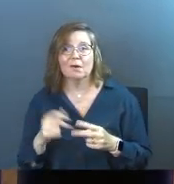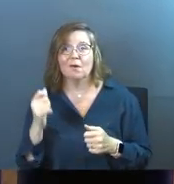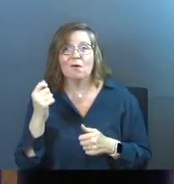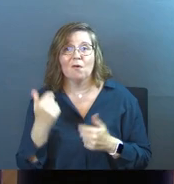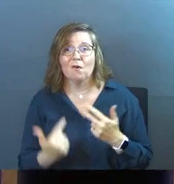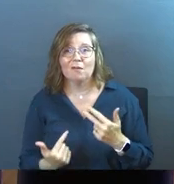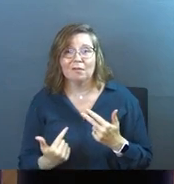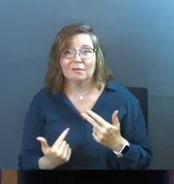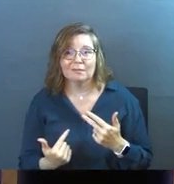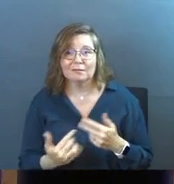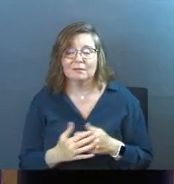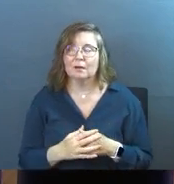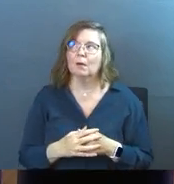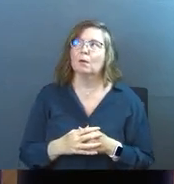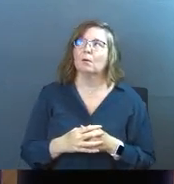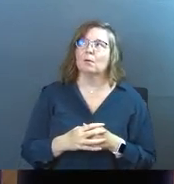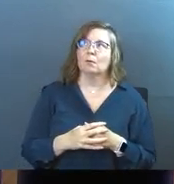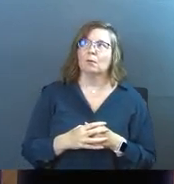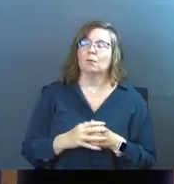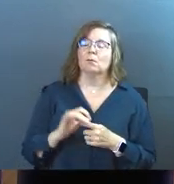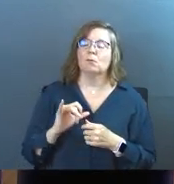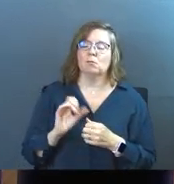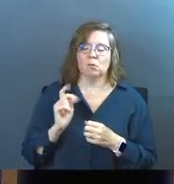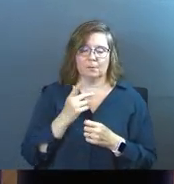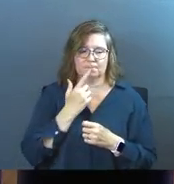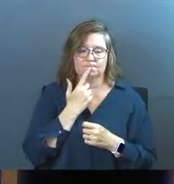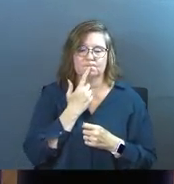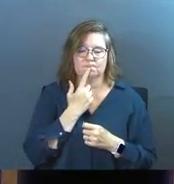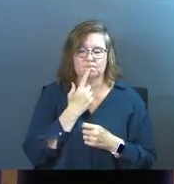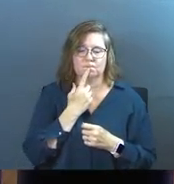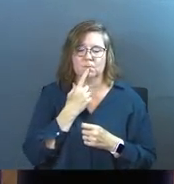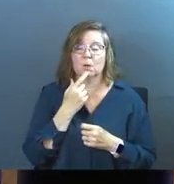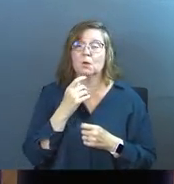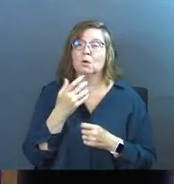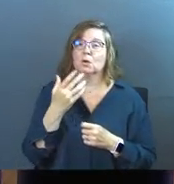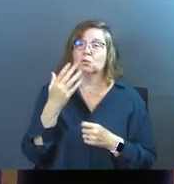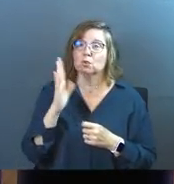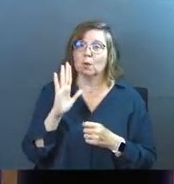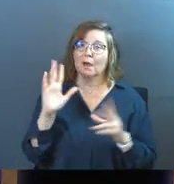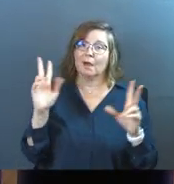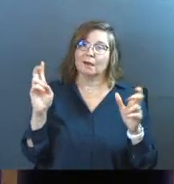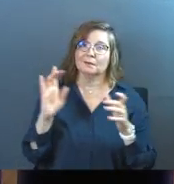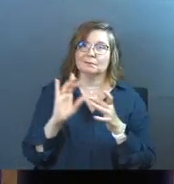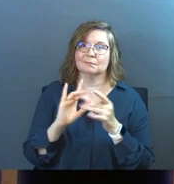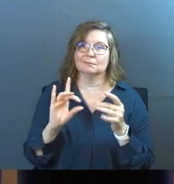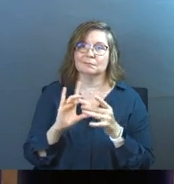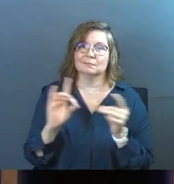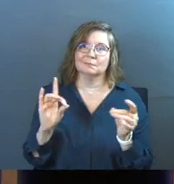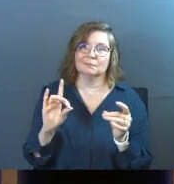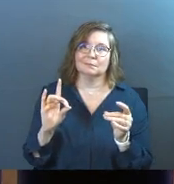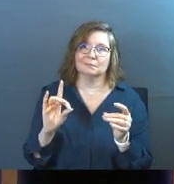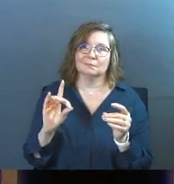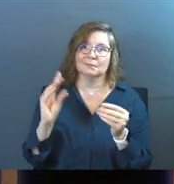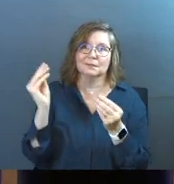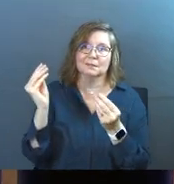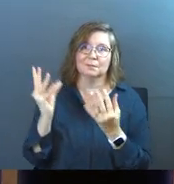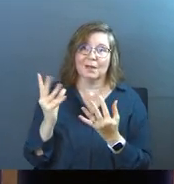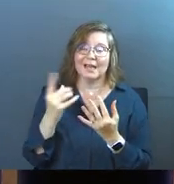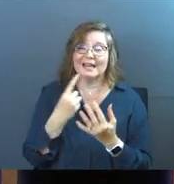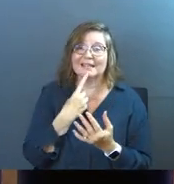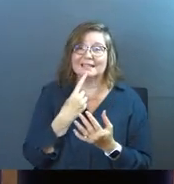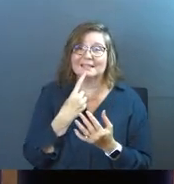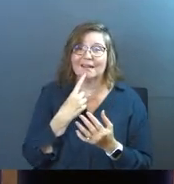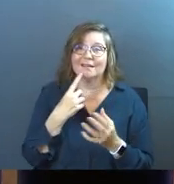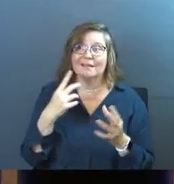all of it. Okay. Okay. It's all of it. So God spoke. Praise God. He said, wait.